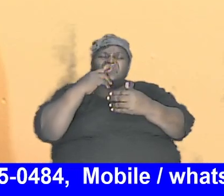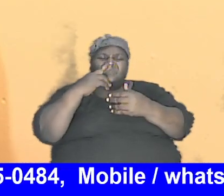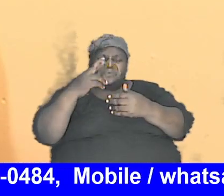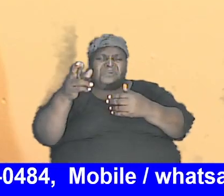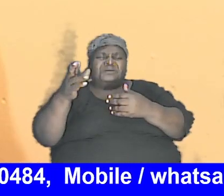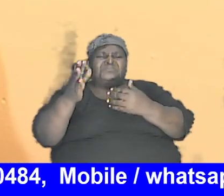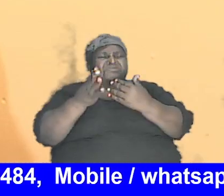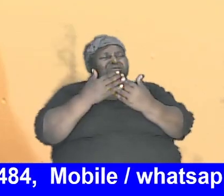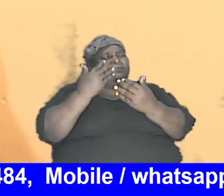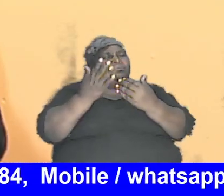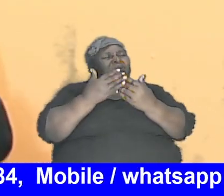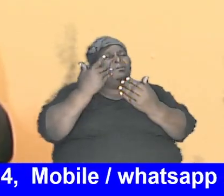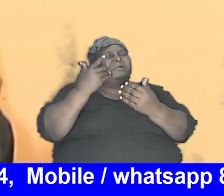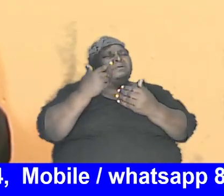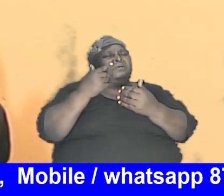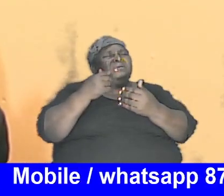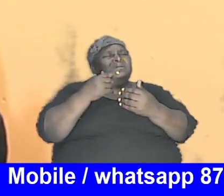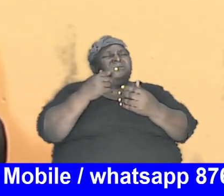it is simple